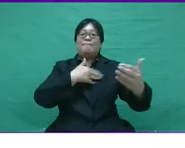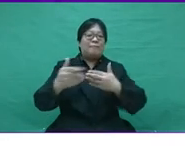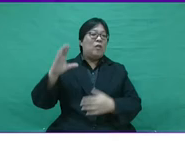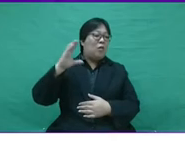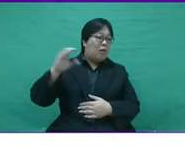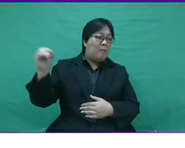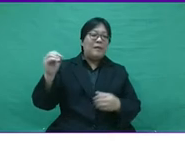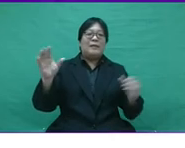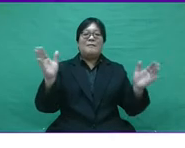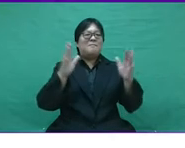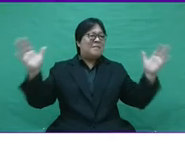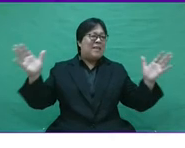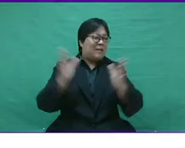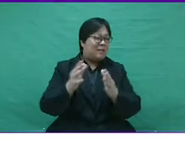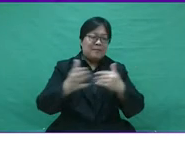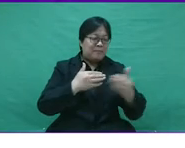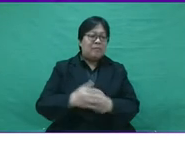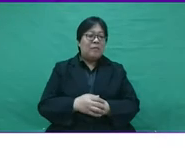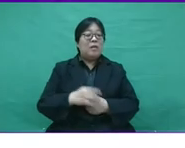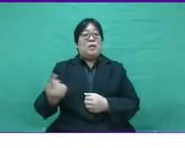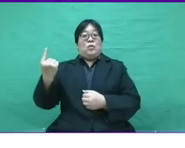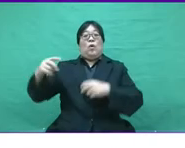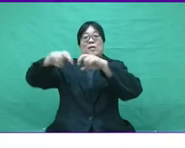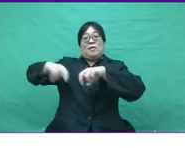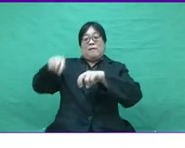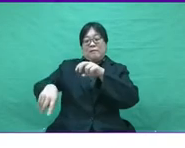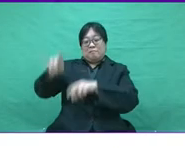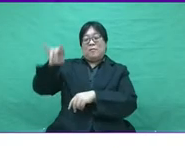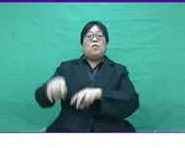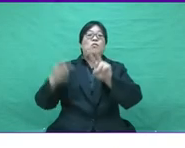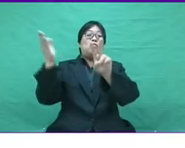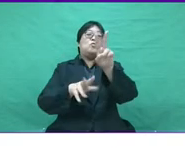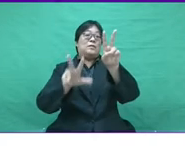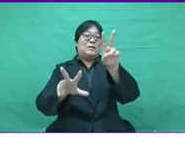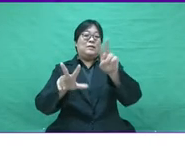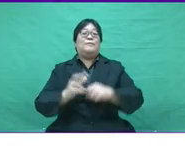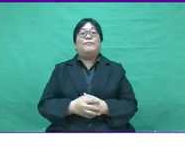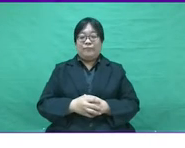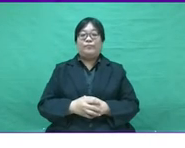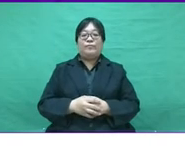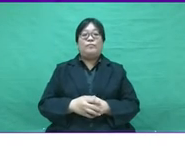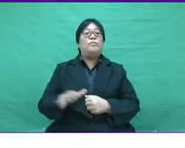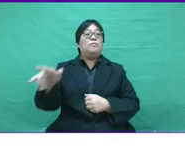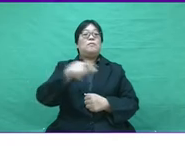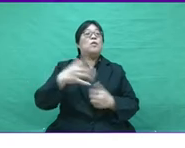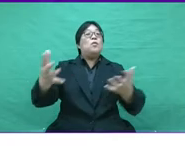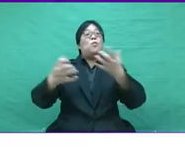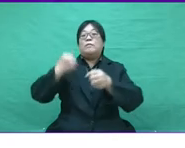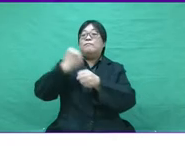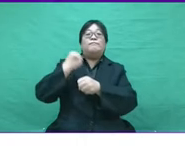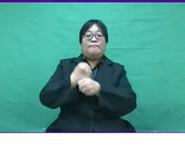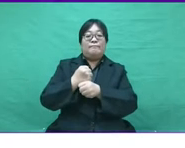by talented employees regardless of company size. According to one survey, two-thirds